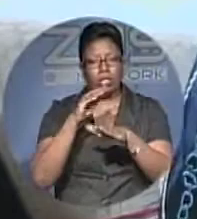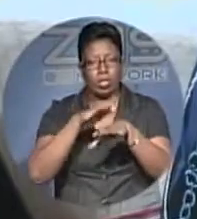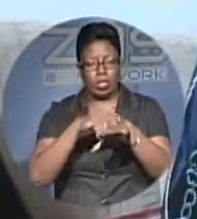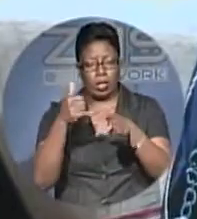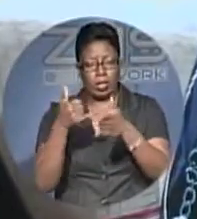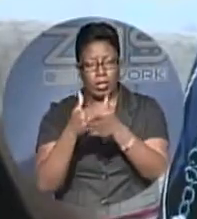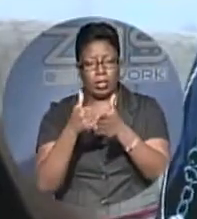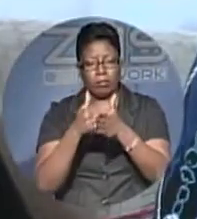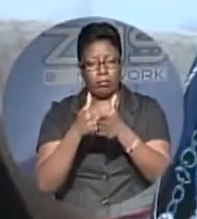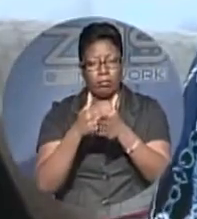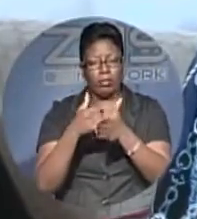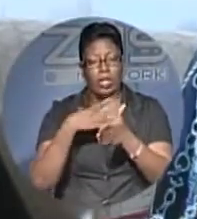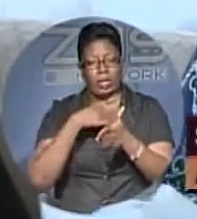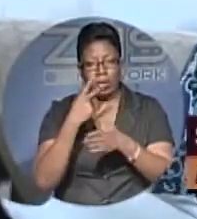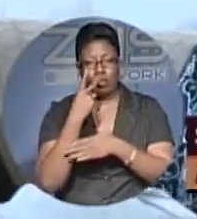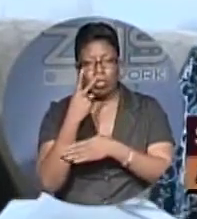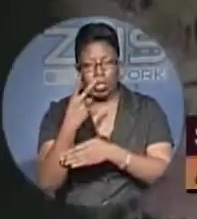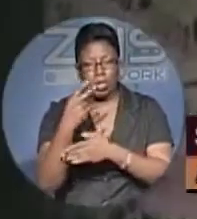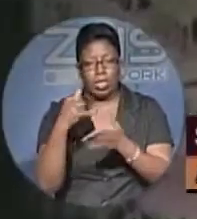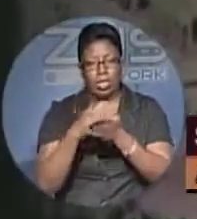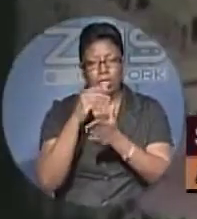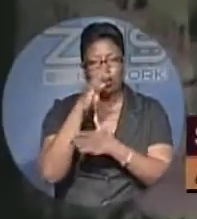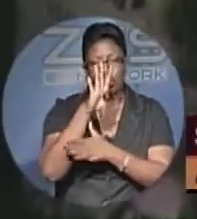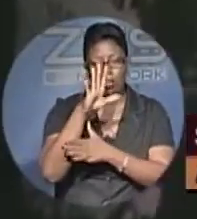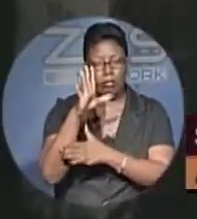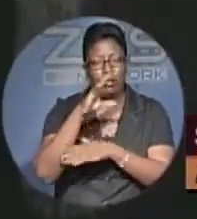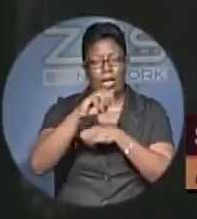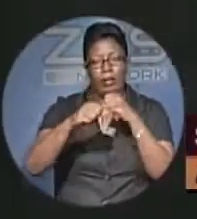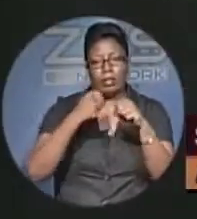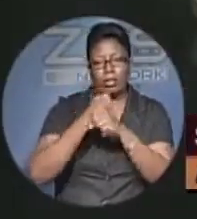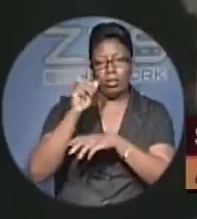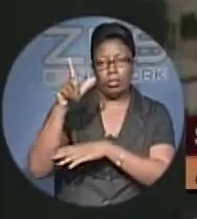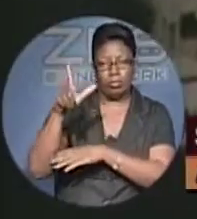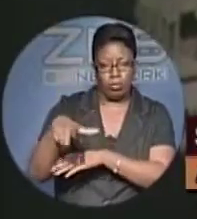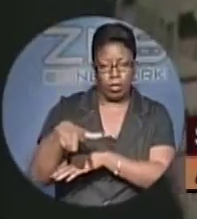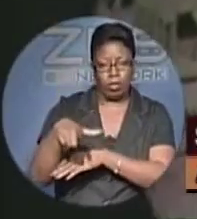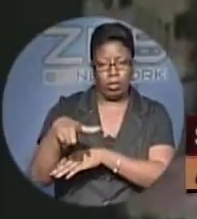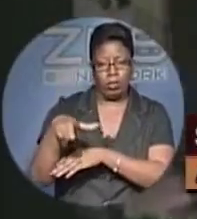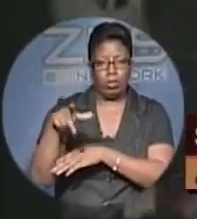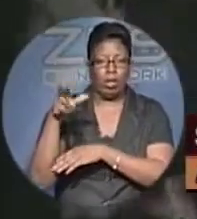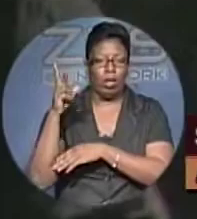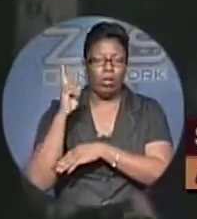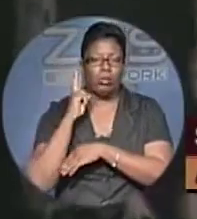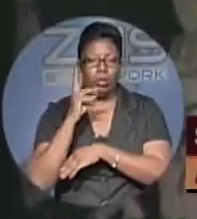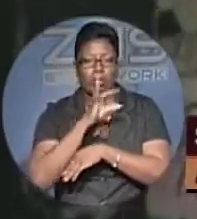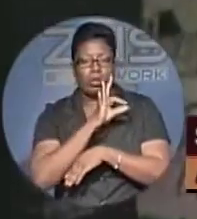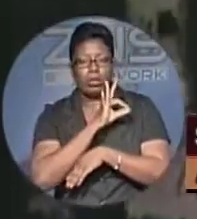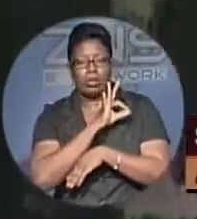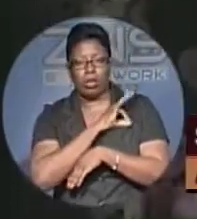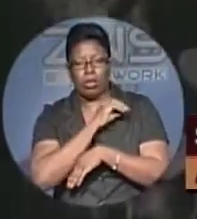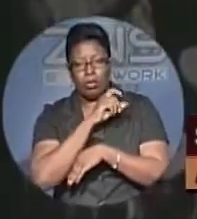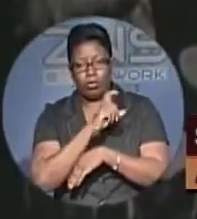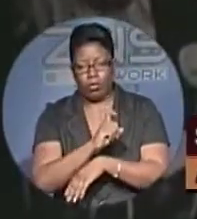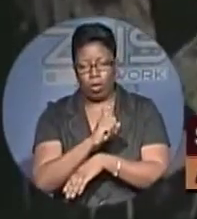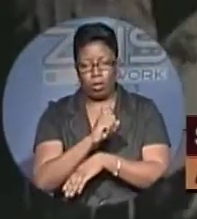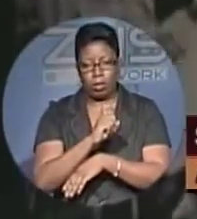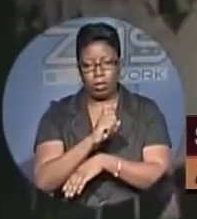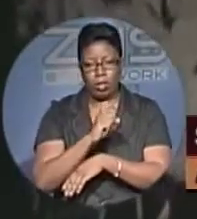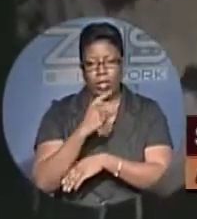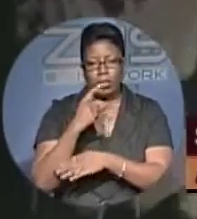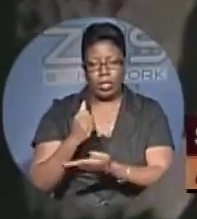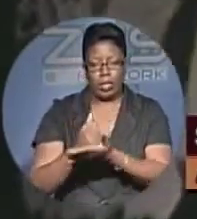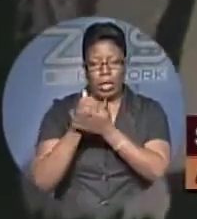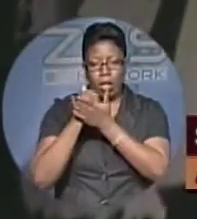sees it, 45 years after majority rule, Rosalie Fox remains committed to the main idea that helped usher in majority